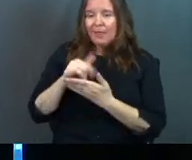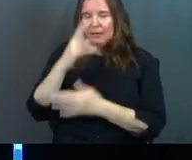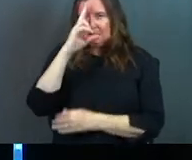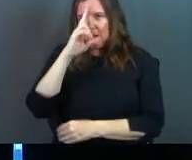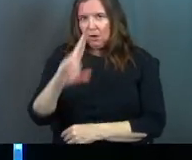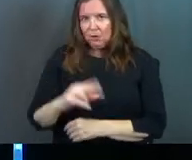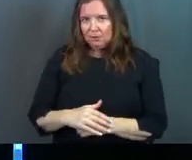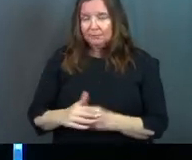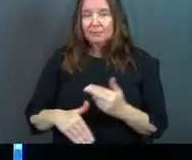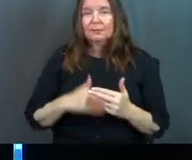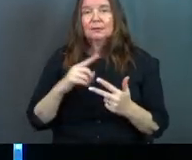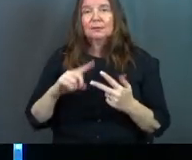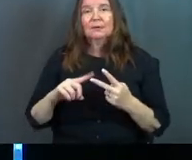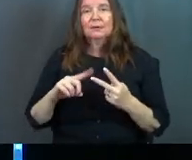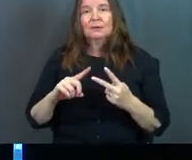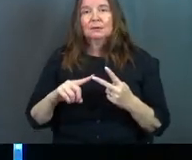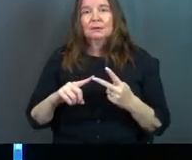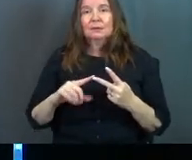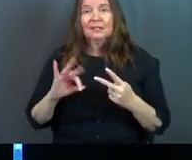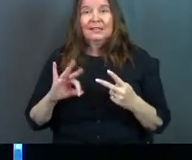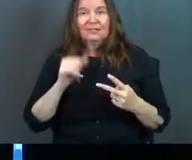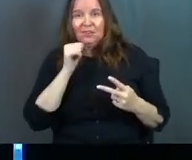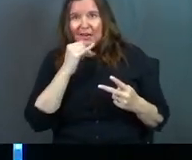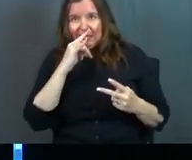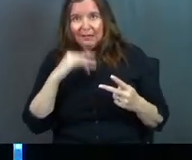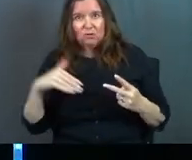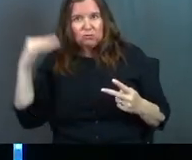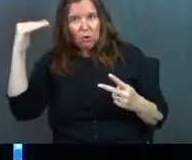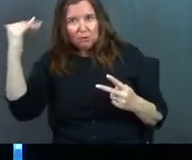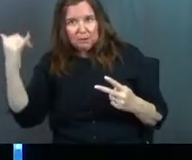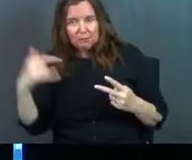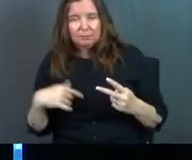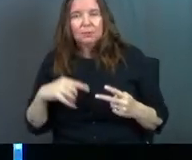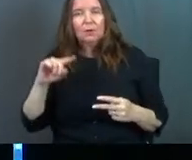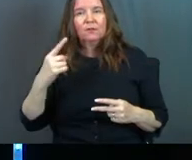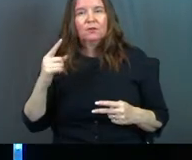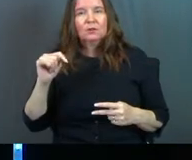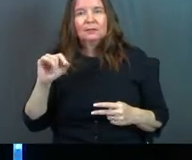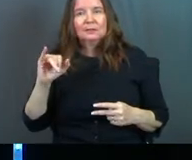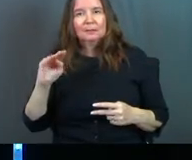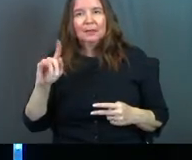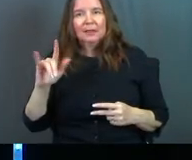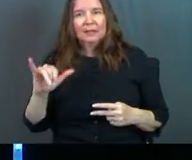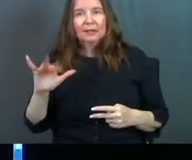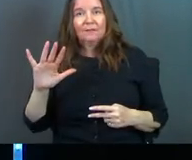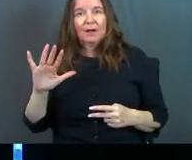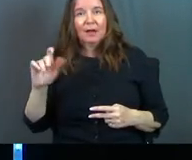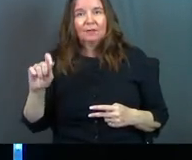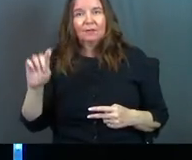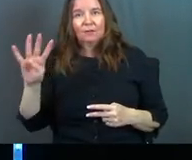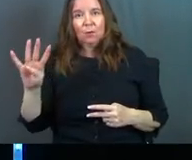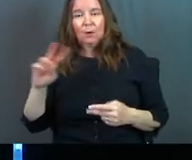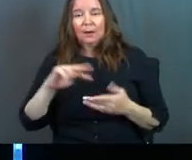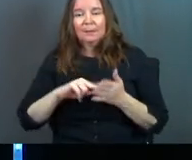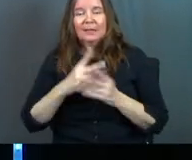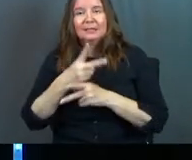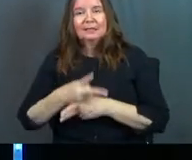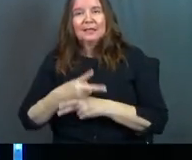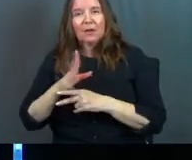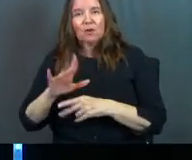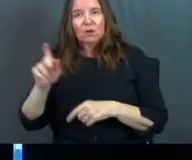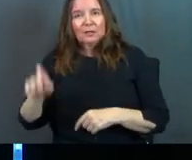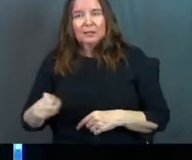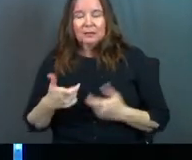honor. Next, the rest of them are if you're not a kid. If you're not a kid, 1 Timothy 5.4, it means care for her needs. This is massive.